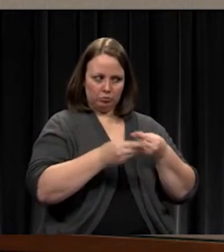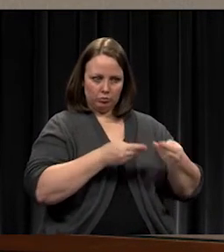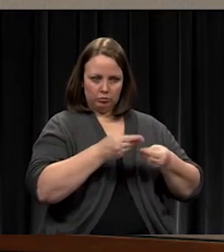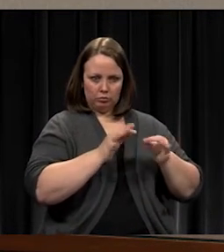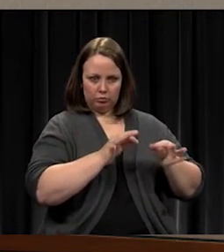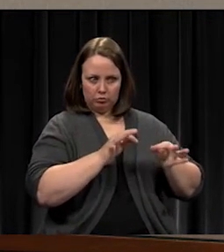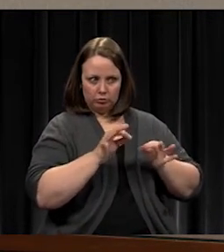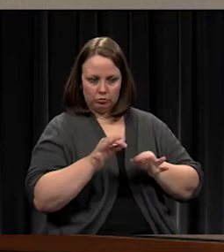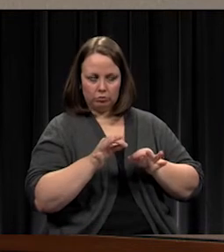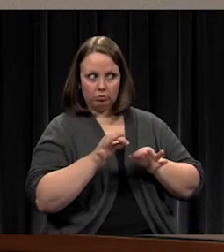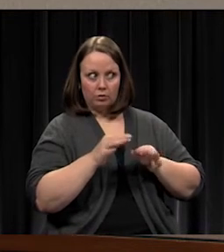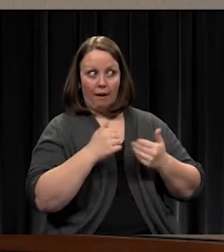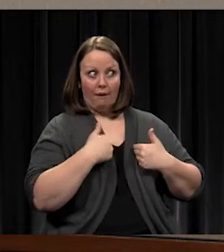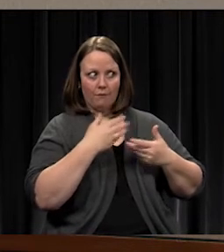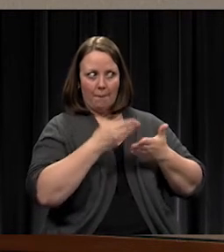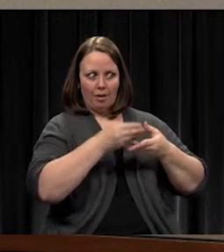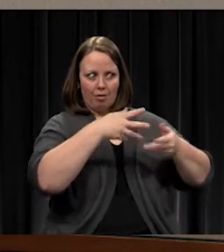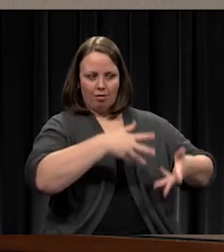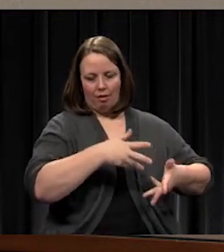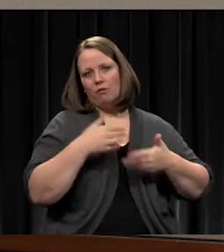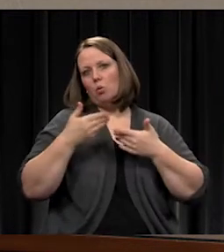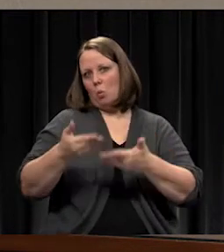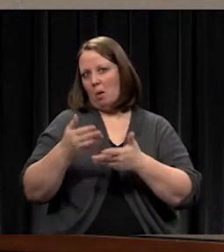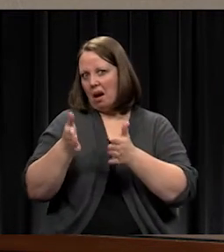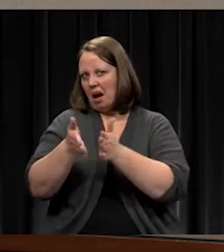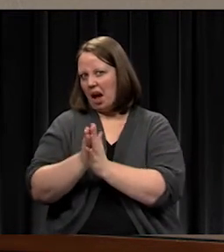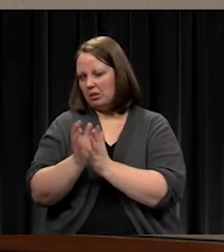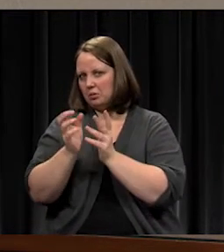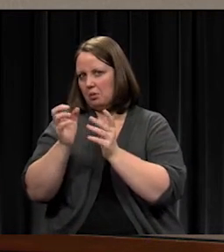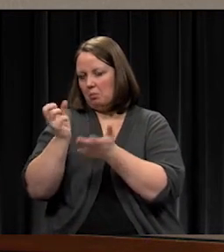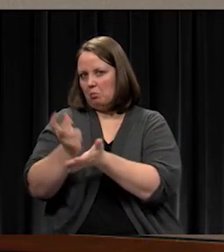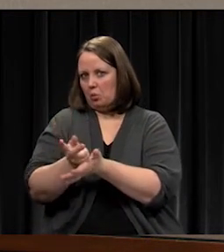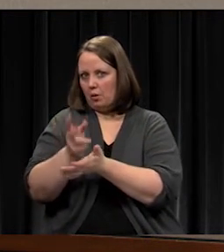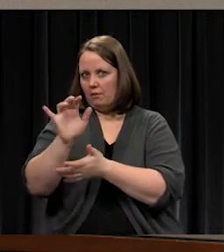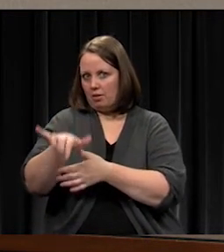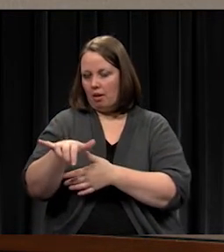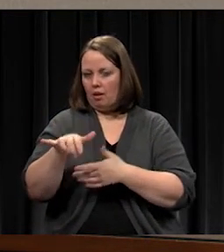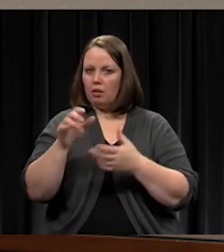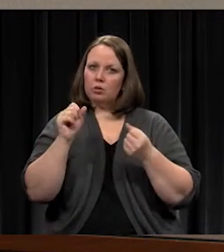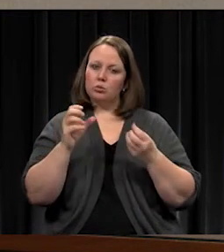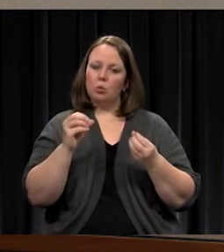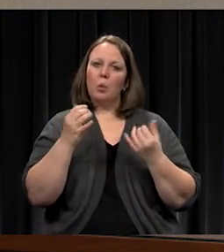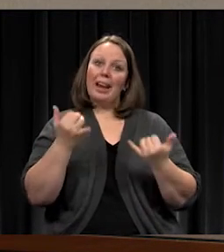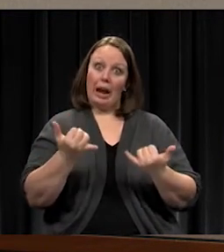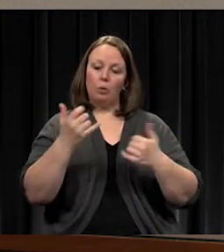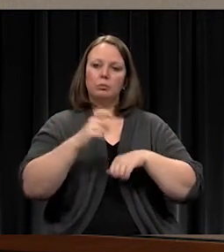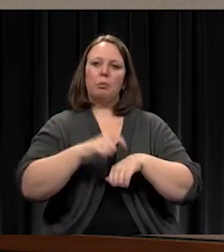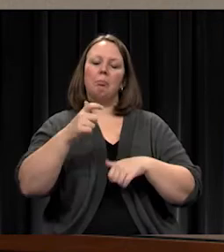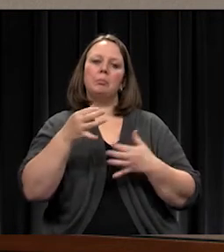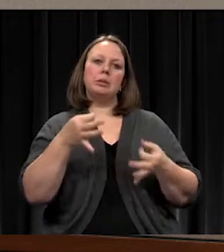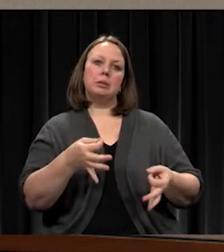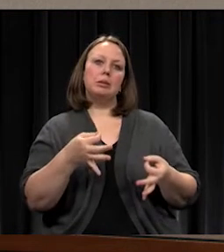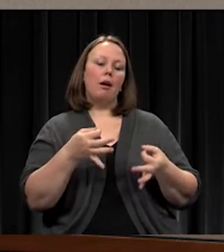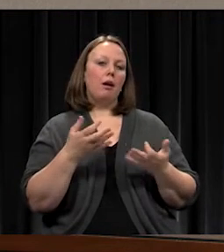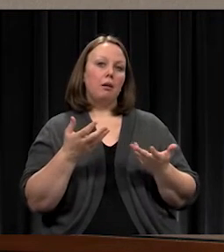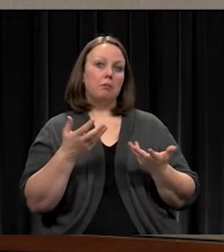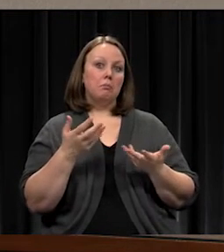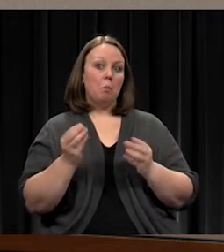There's still, it hasn't impacted the construction schedule, but it's now time to make that decision as to what kind of door we're going put on these spaces.